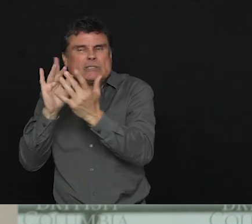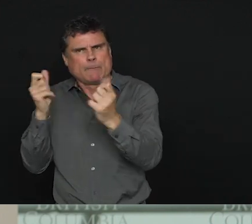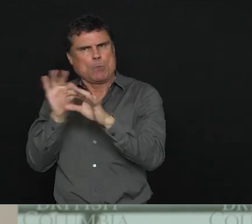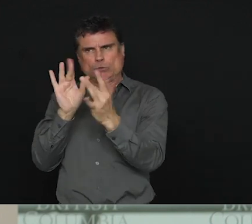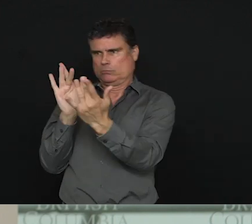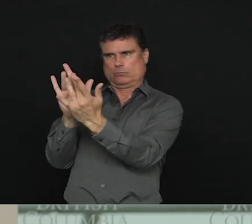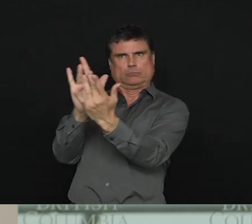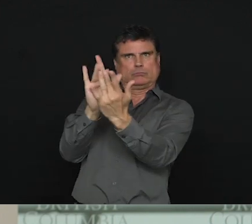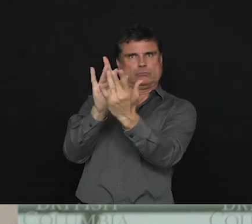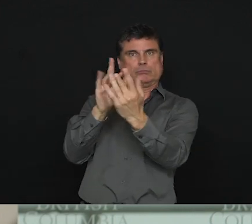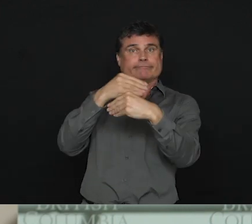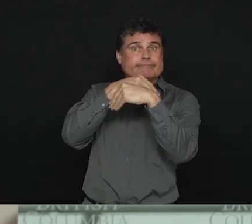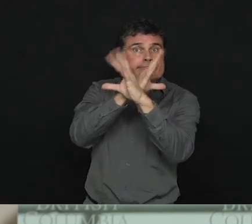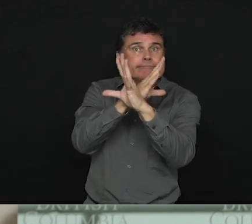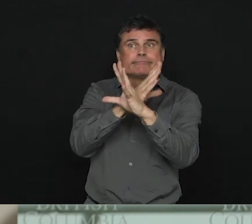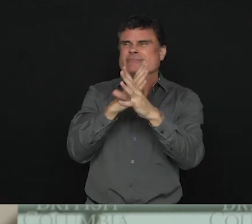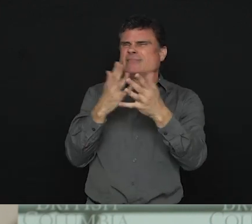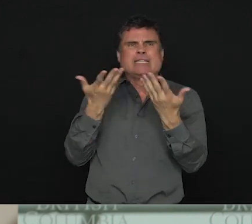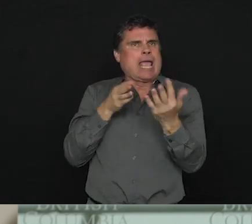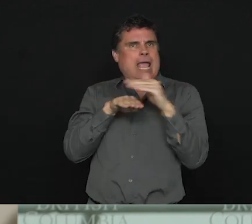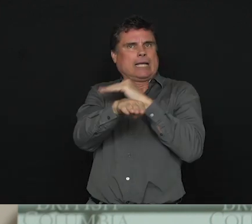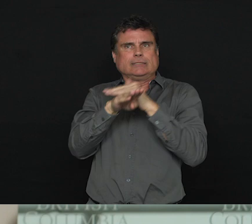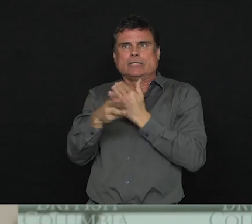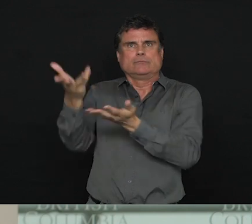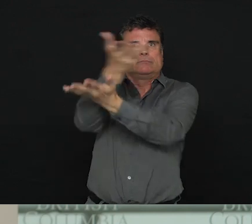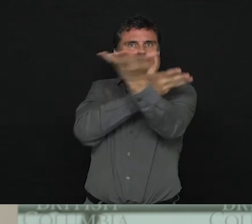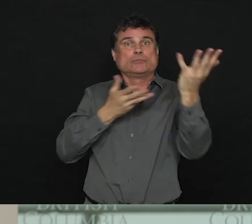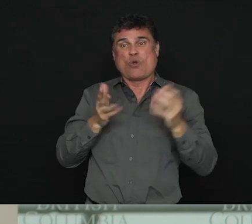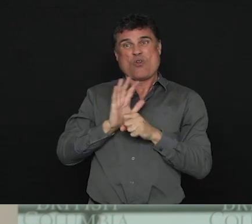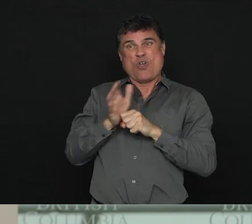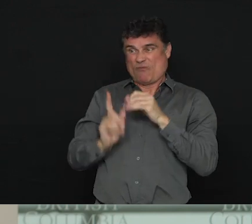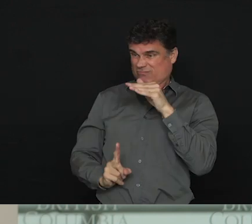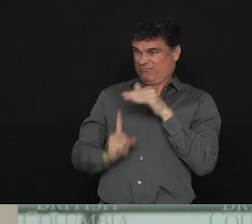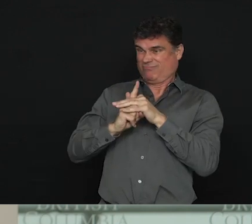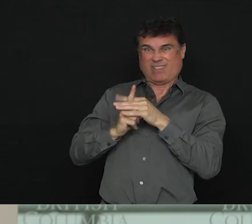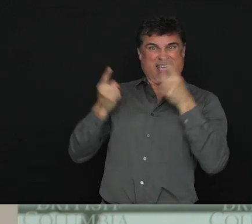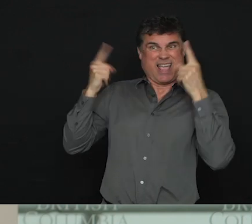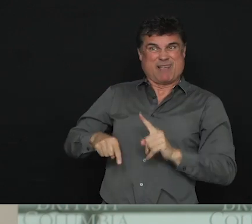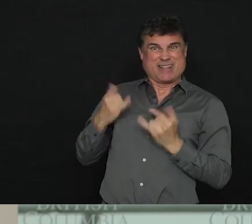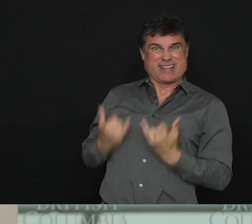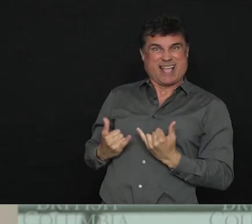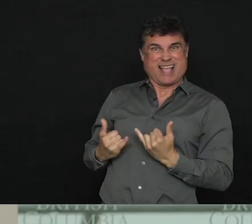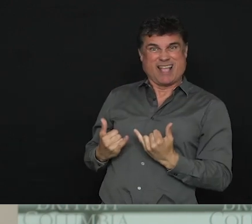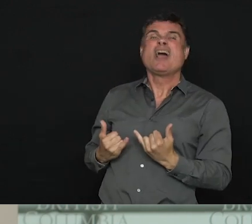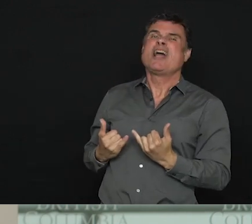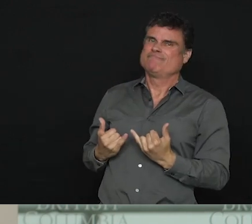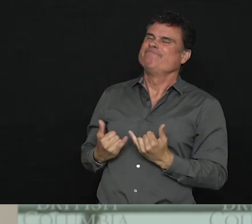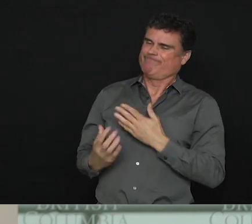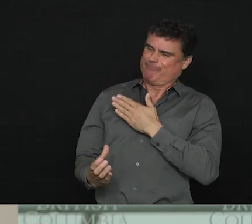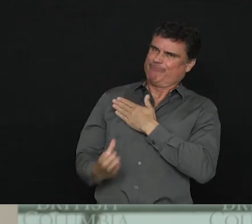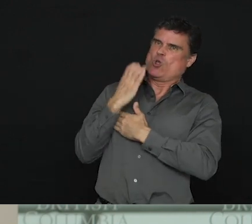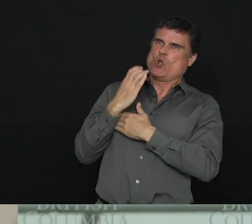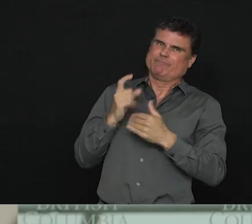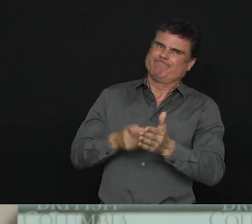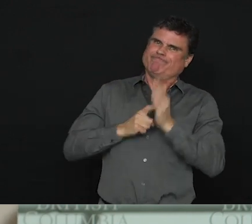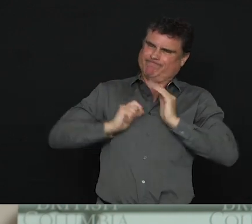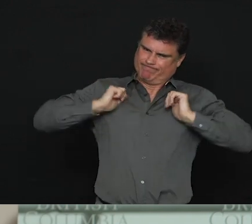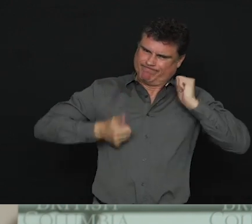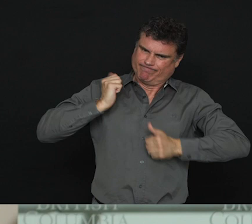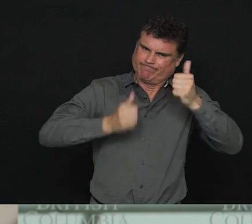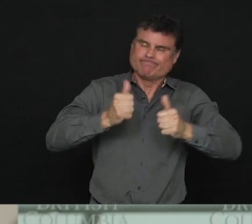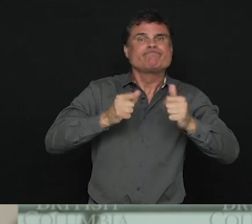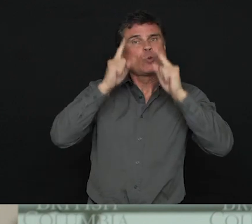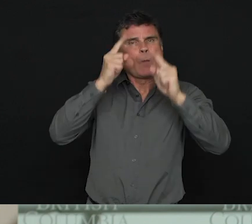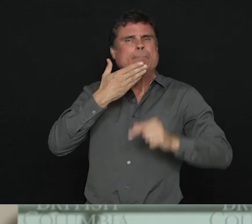from all of us. The examples of strength and community spirit that I'm seeing every day continues to inspire me during these